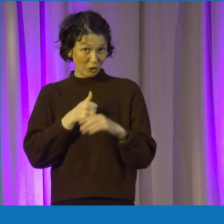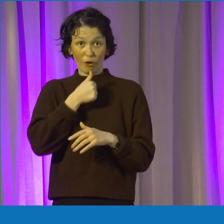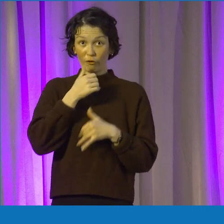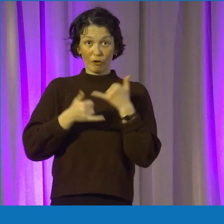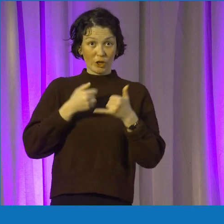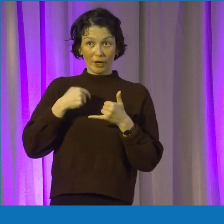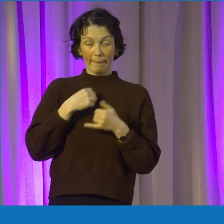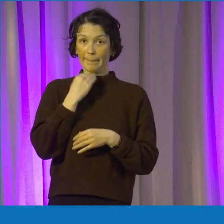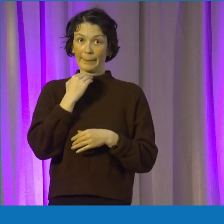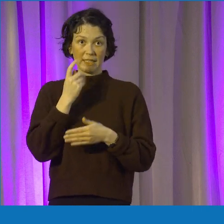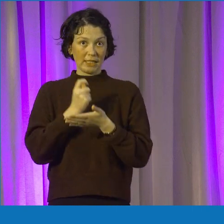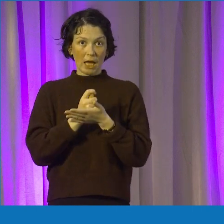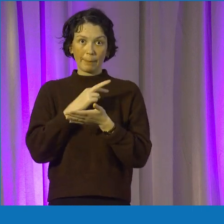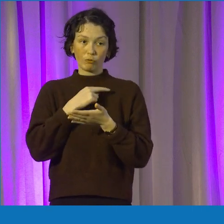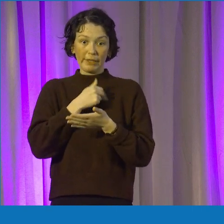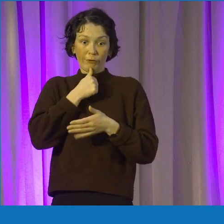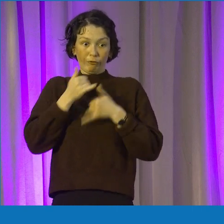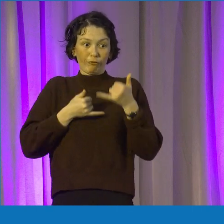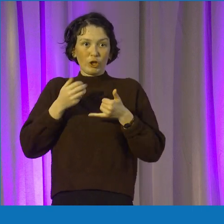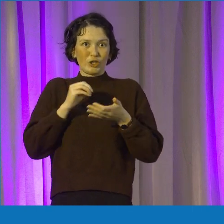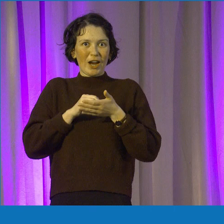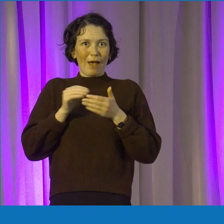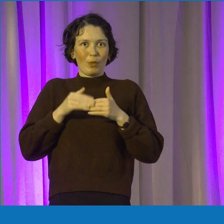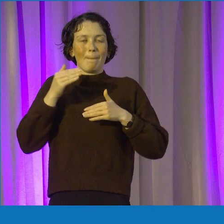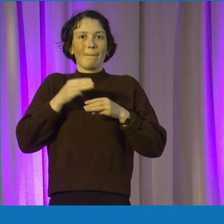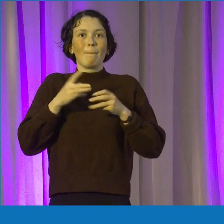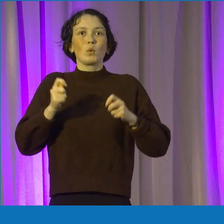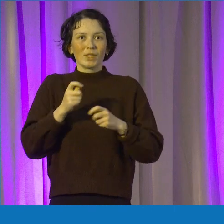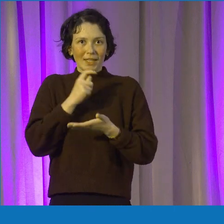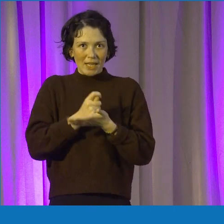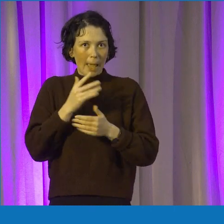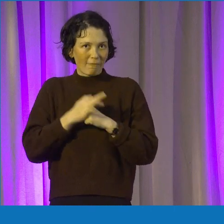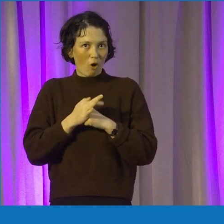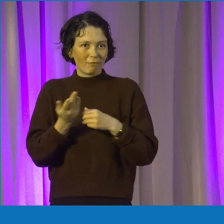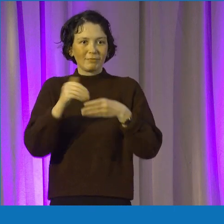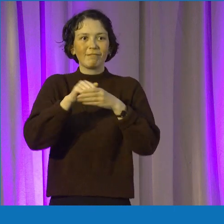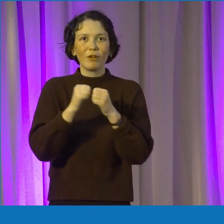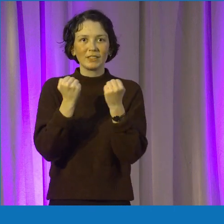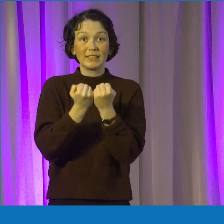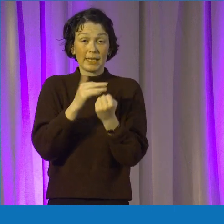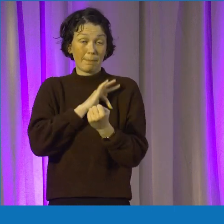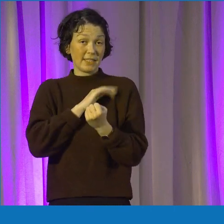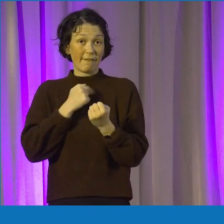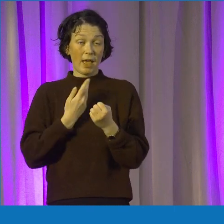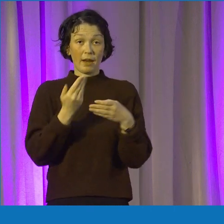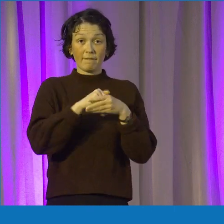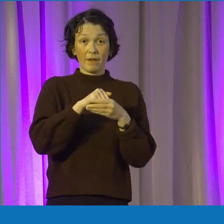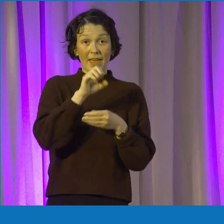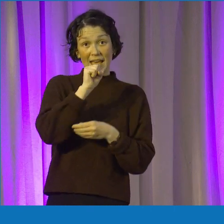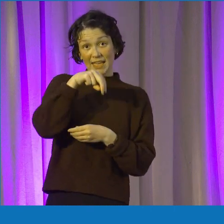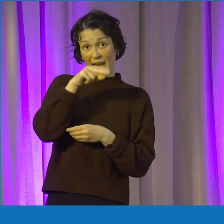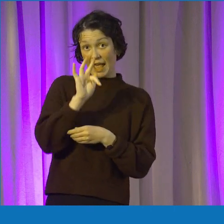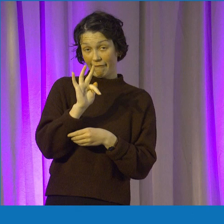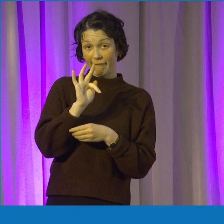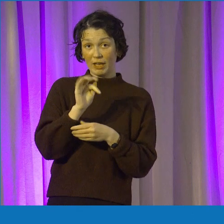time to do stuff. So kind of throw yourself in at the deep end, get involved in as much as possible. I got involved in SMF, which is Student Management